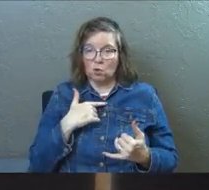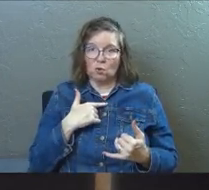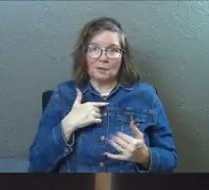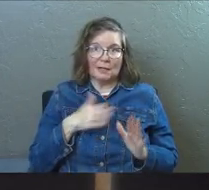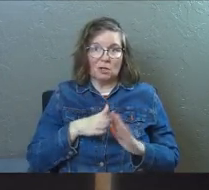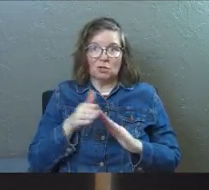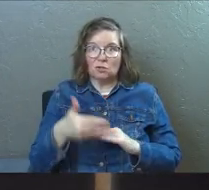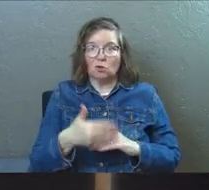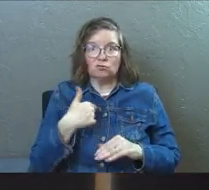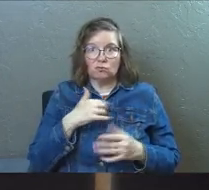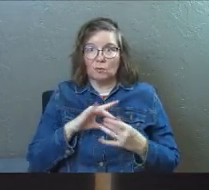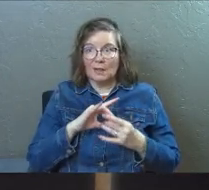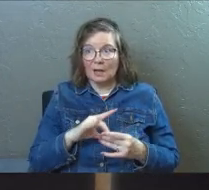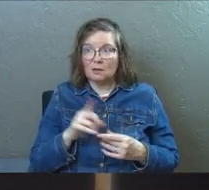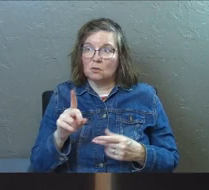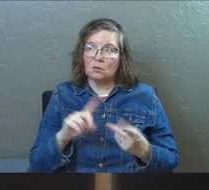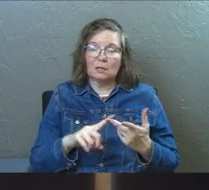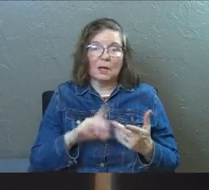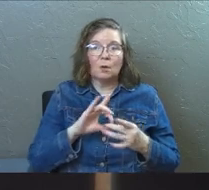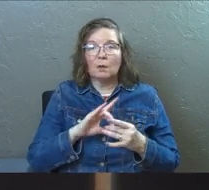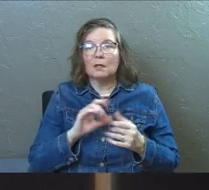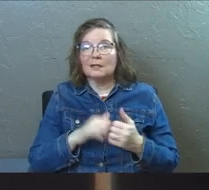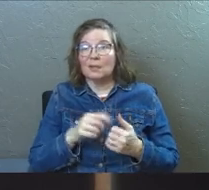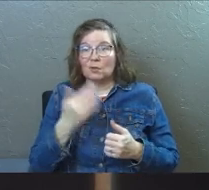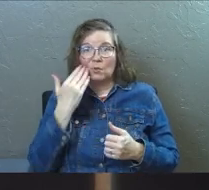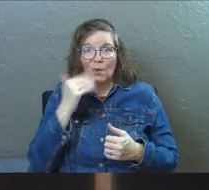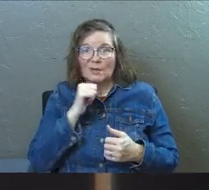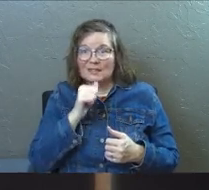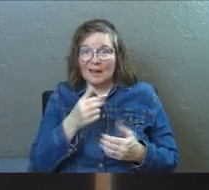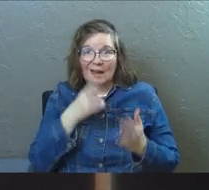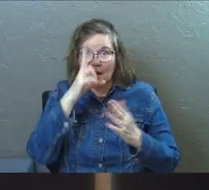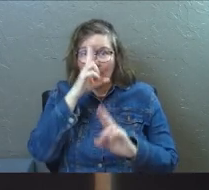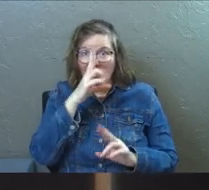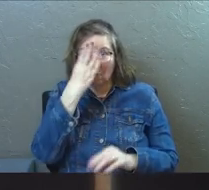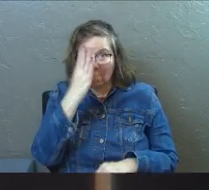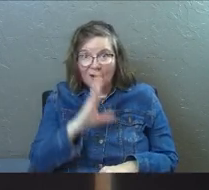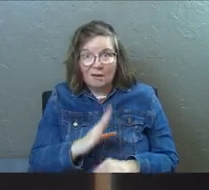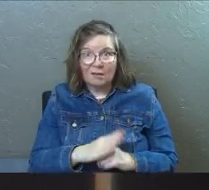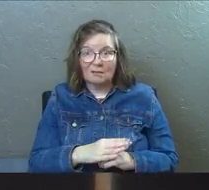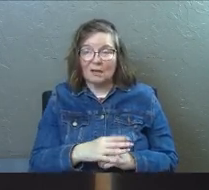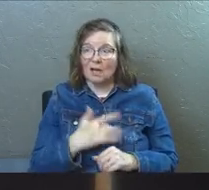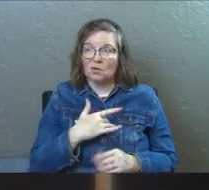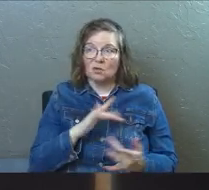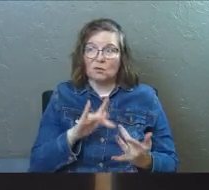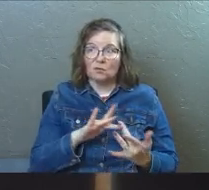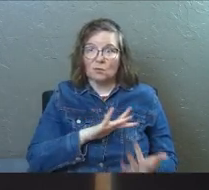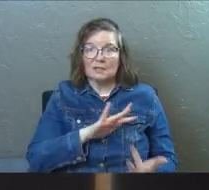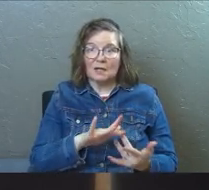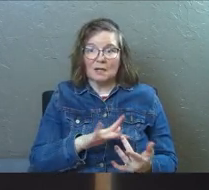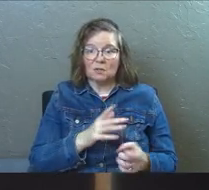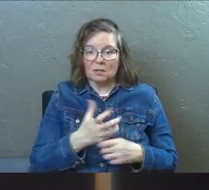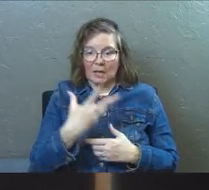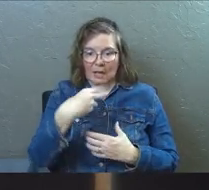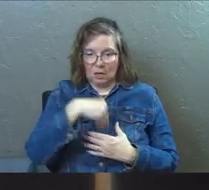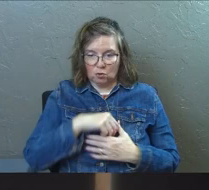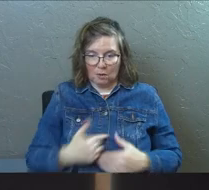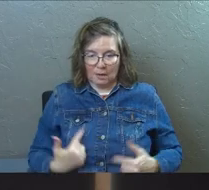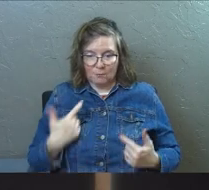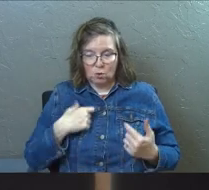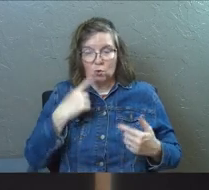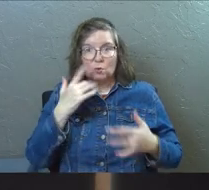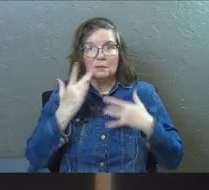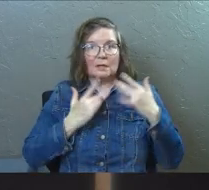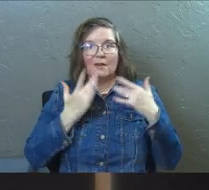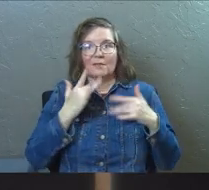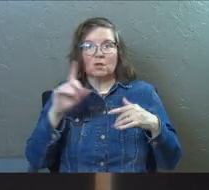You're in an adulterous relationship. You're in a relationship that you know does not honor God. And you've reached out to it and you've taken it into your life because